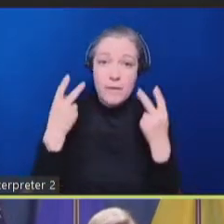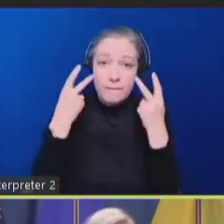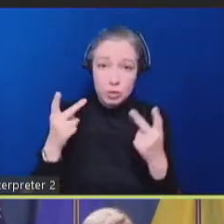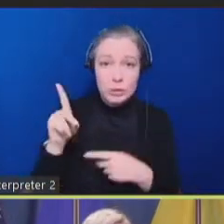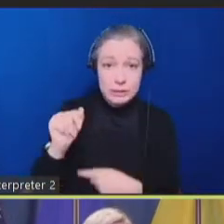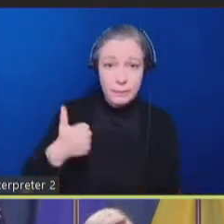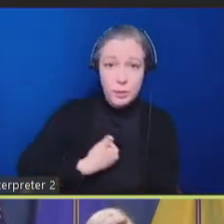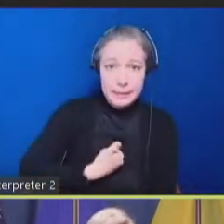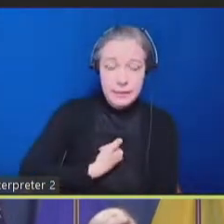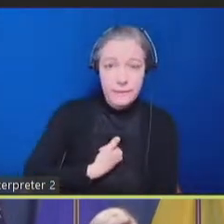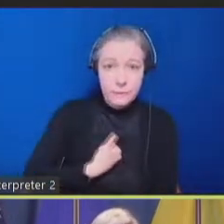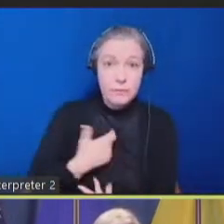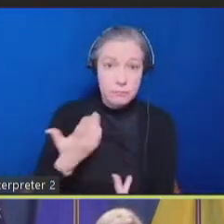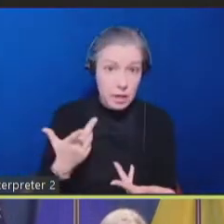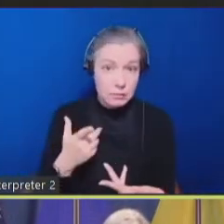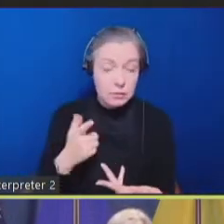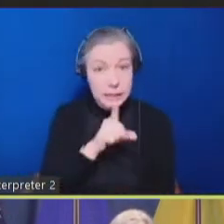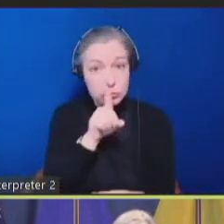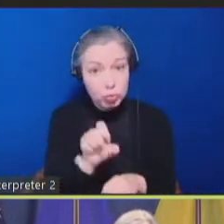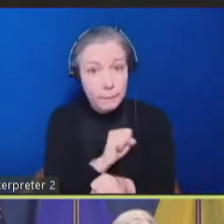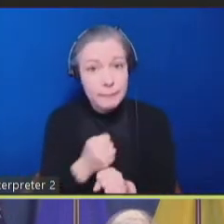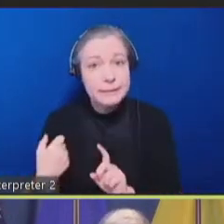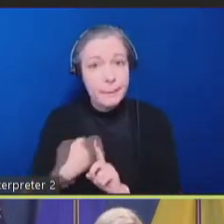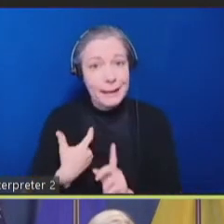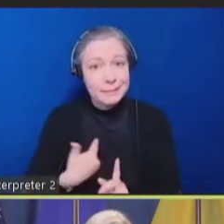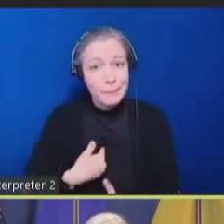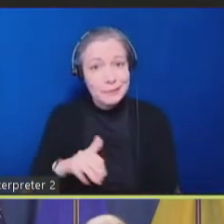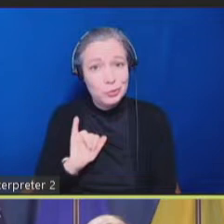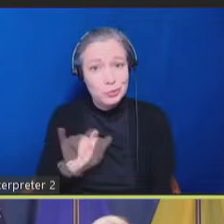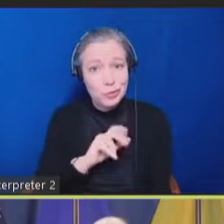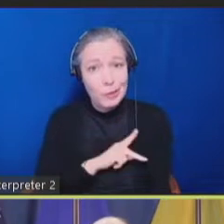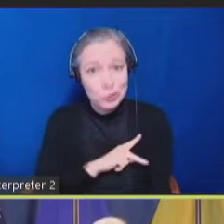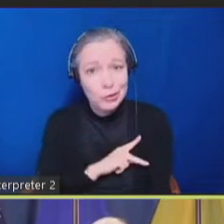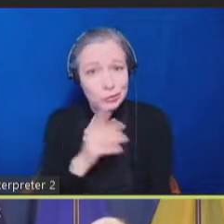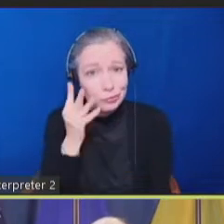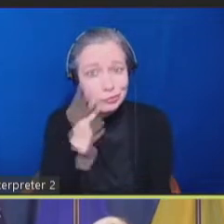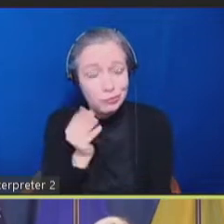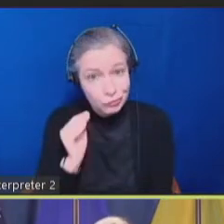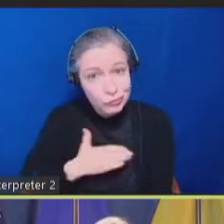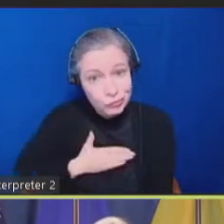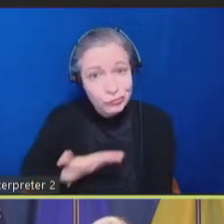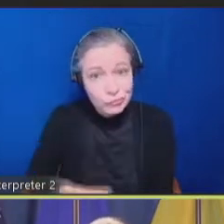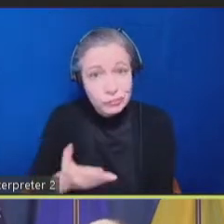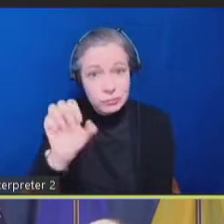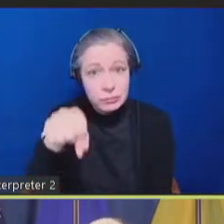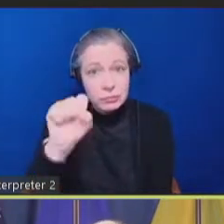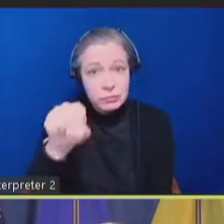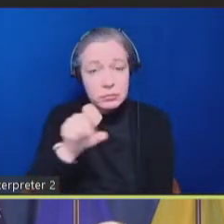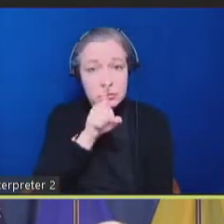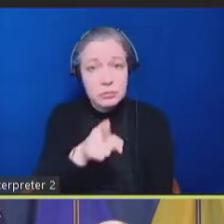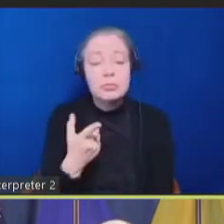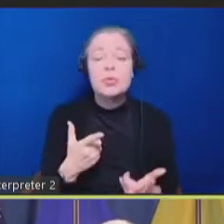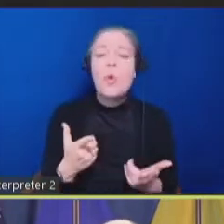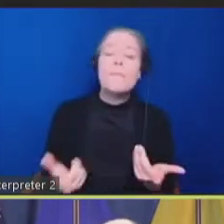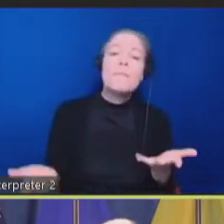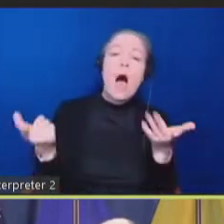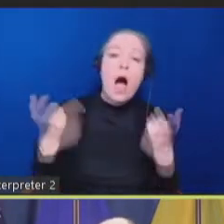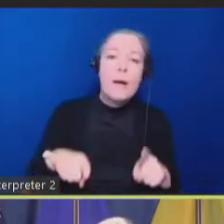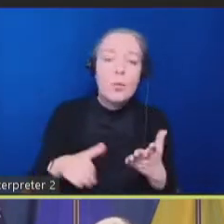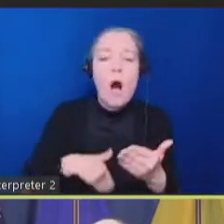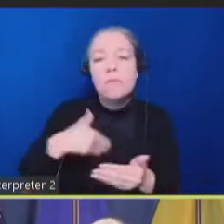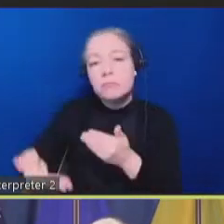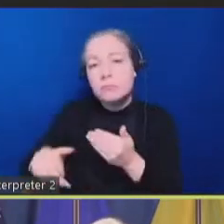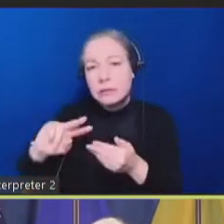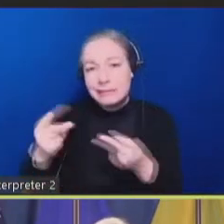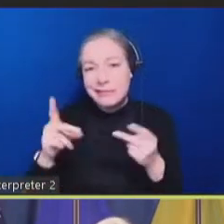This impacted me as well. Right? So this became personal, admittedly. So we propped up a second dashboard where